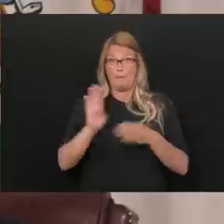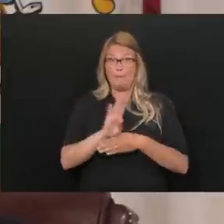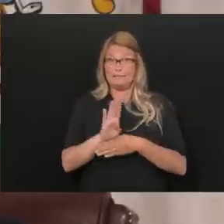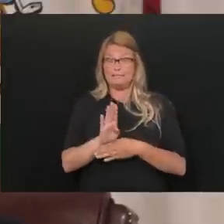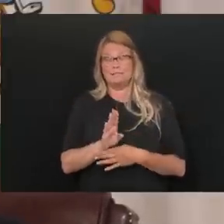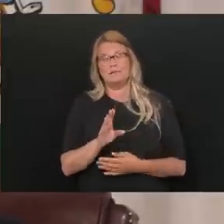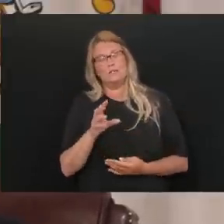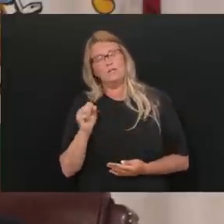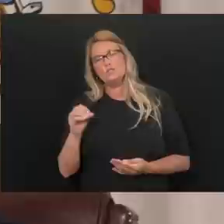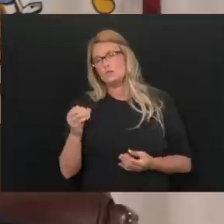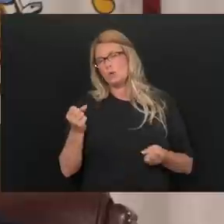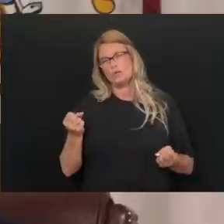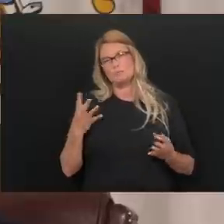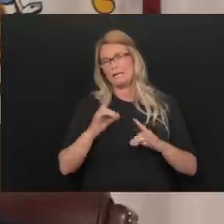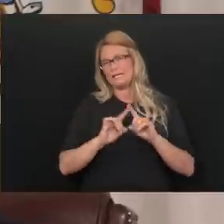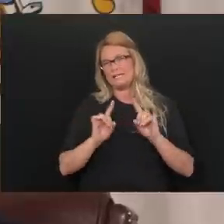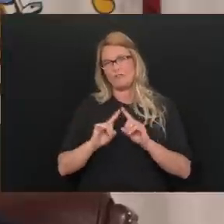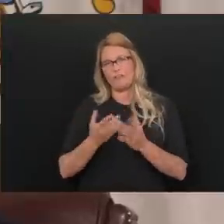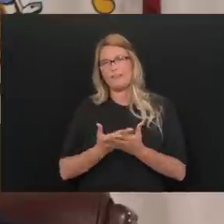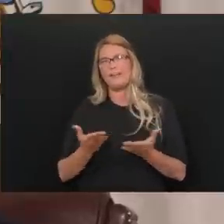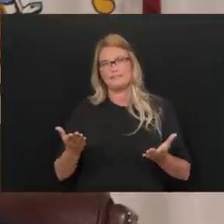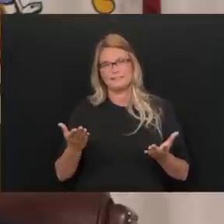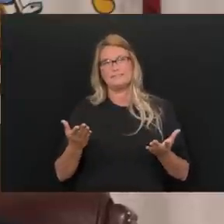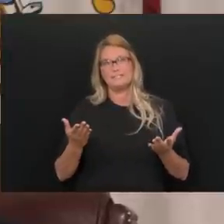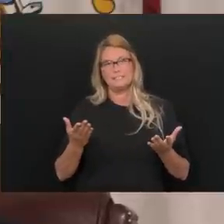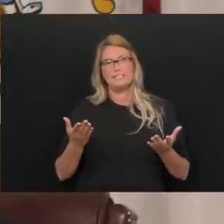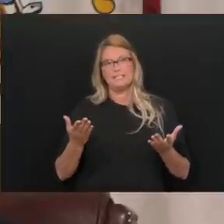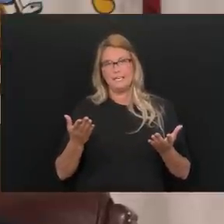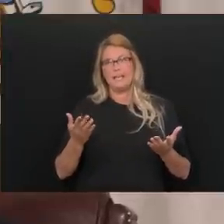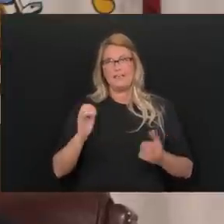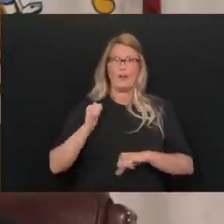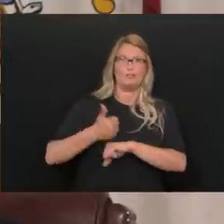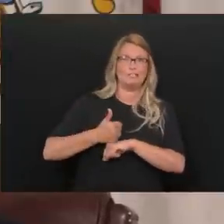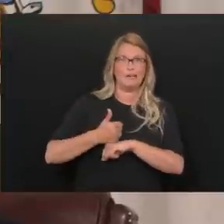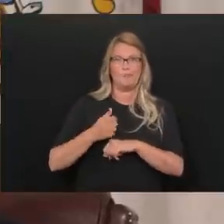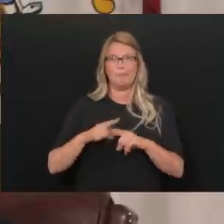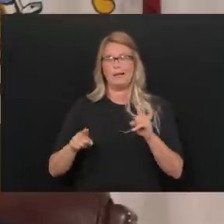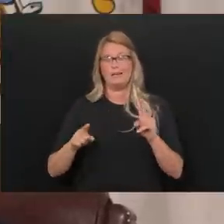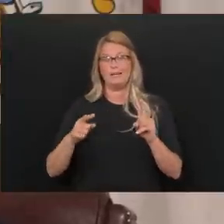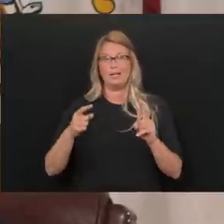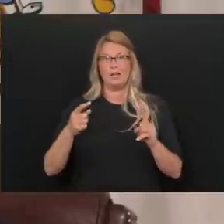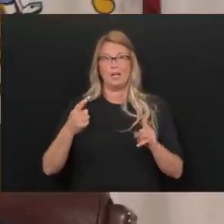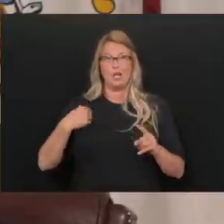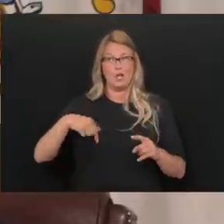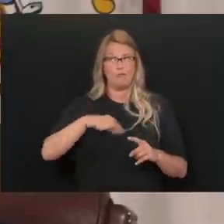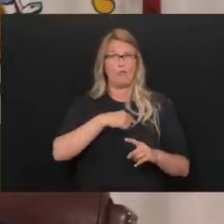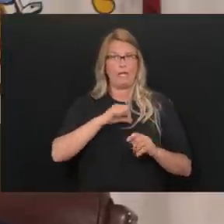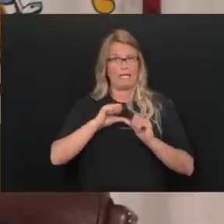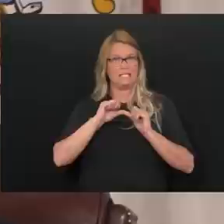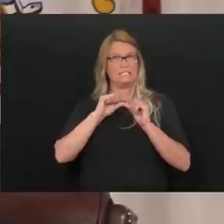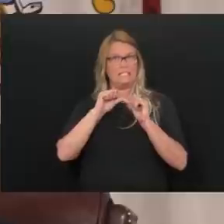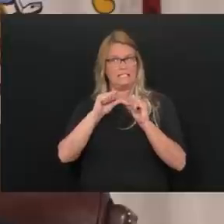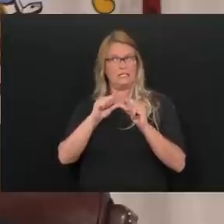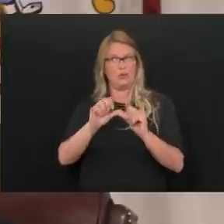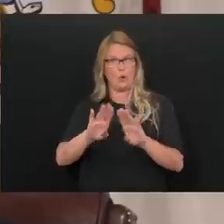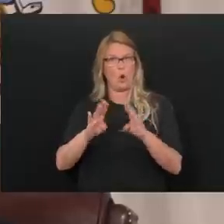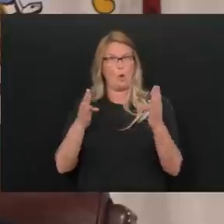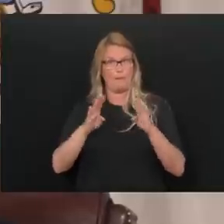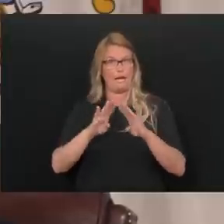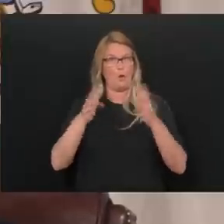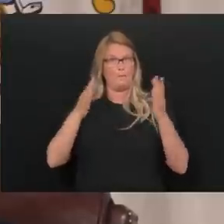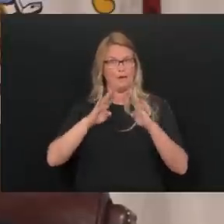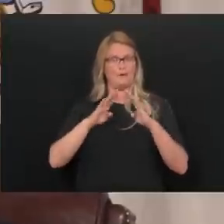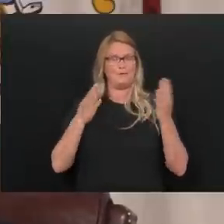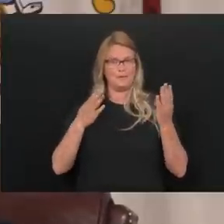you know, there's so many different things that, that, that are at play and everything. But as we continue to move forward here and everything, Amanda,